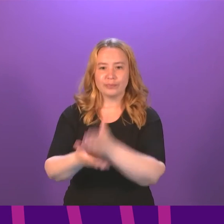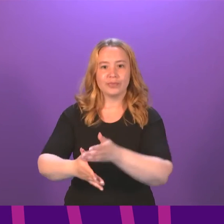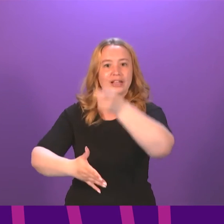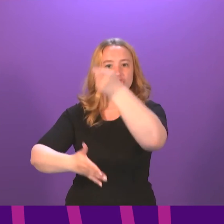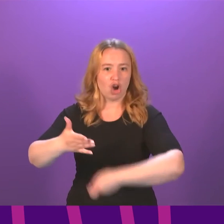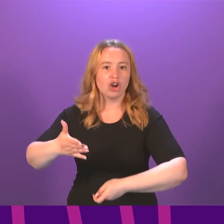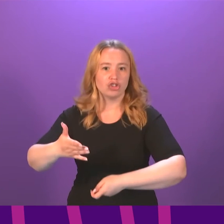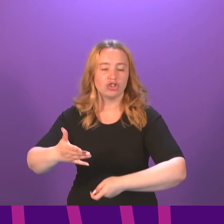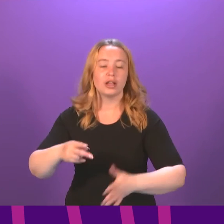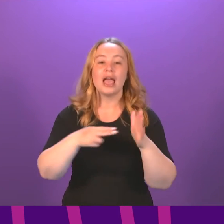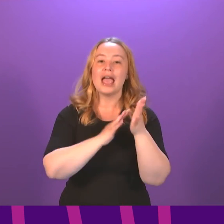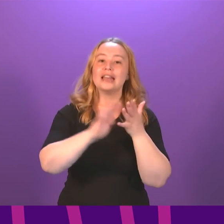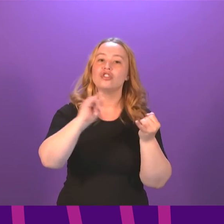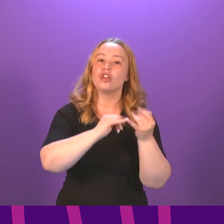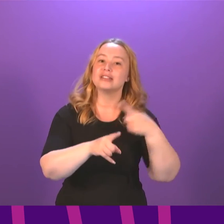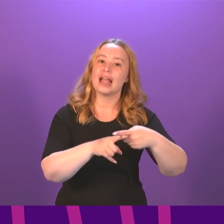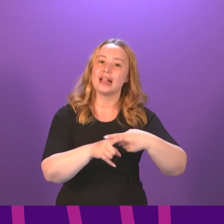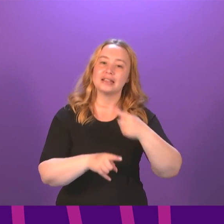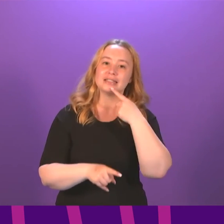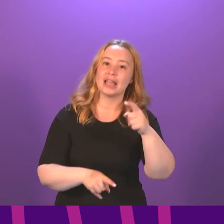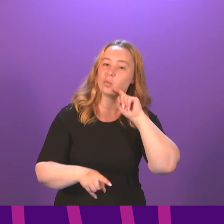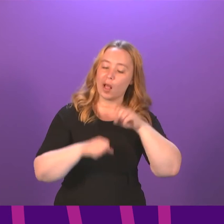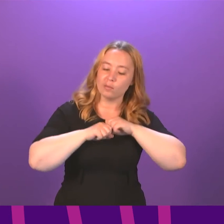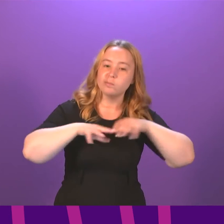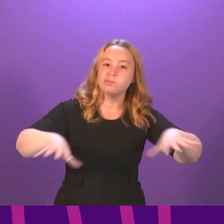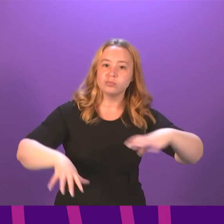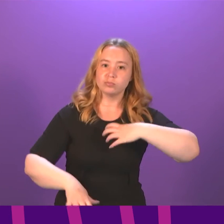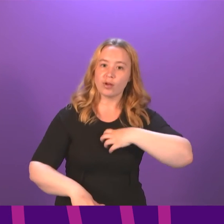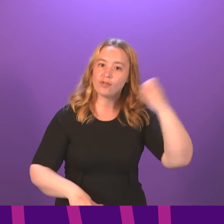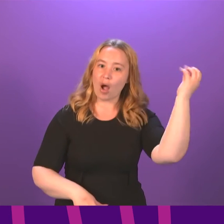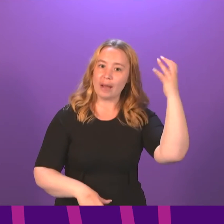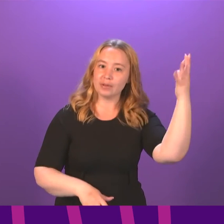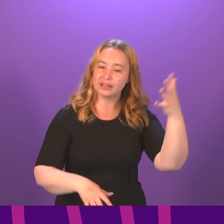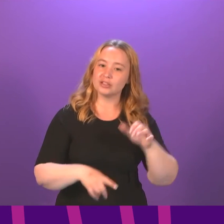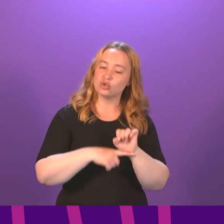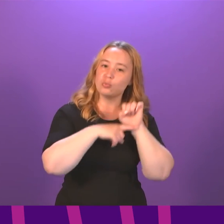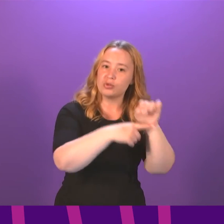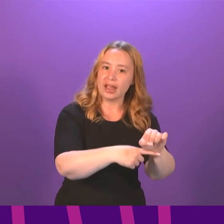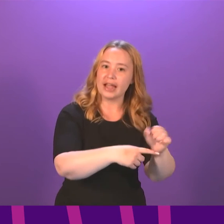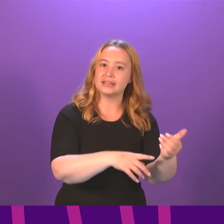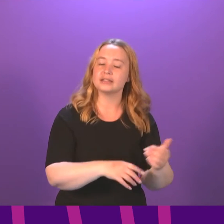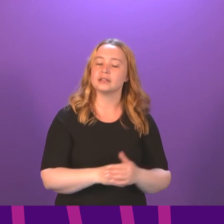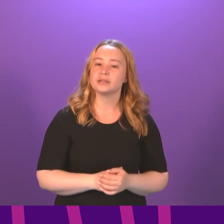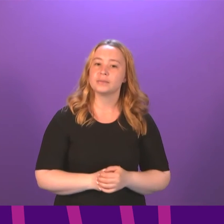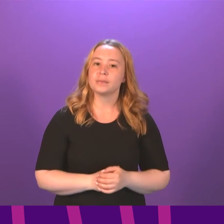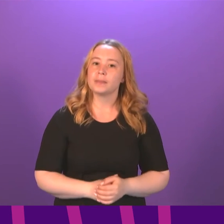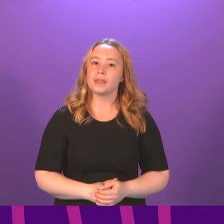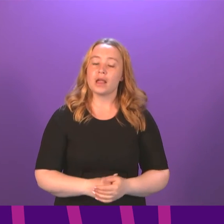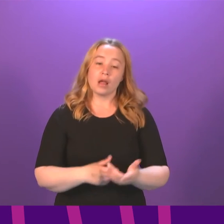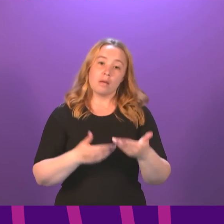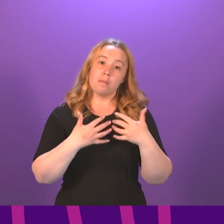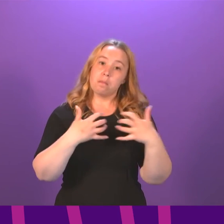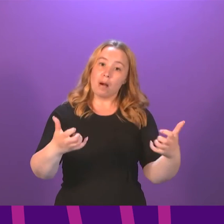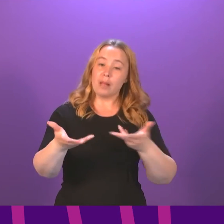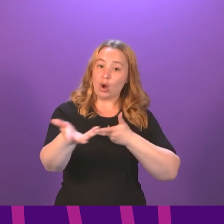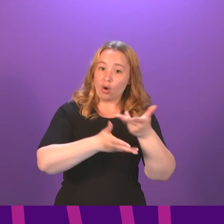Whilst NHS England announced last week it would roll out body cams for ambulance crews to deter and protect. Should the current public consultation